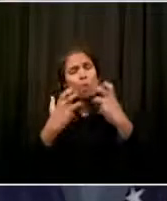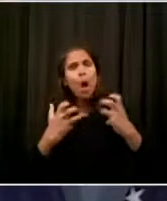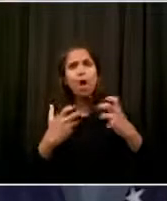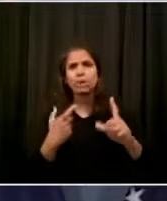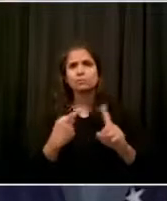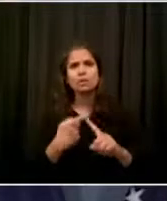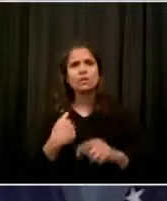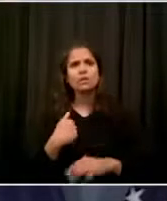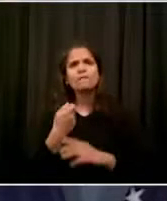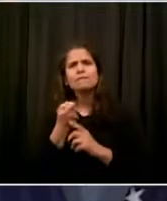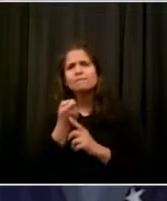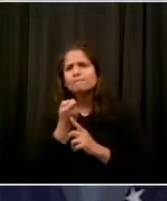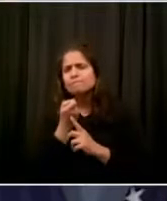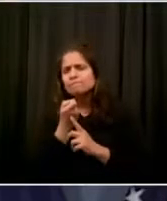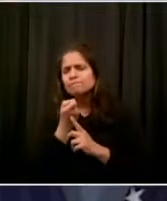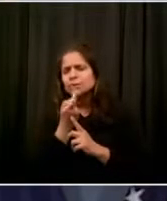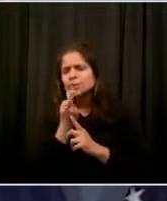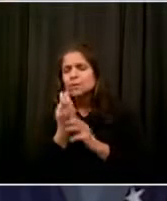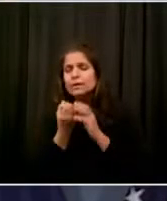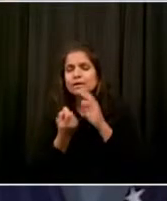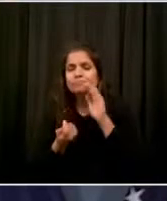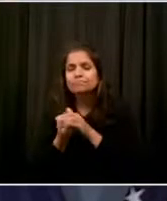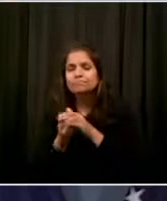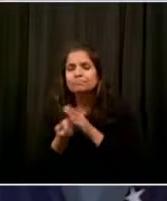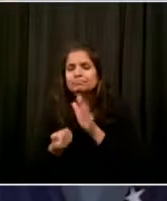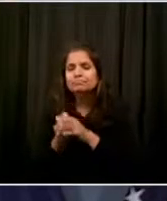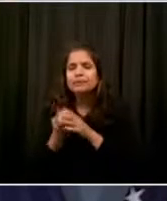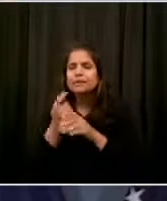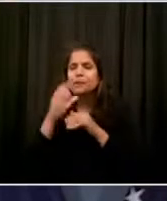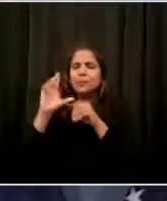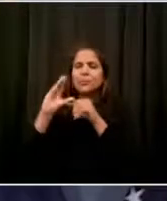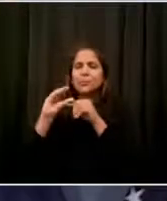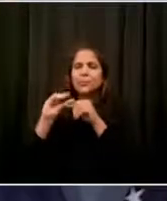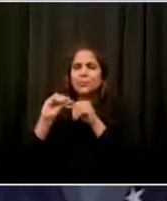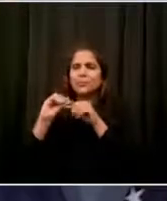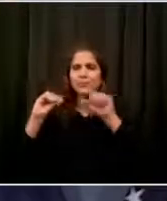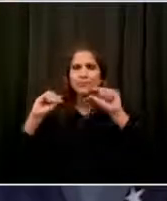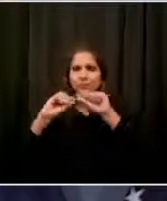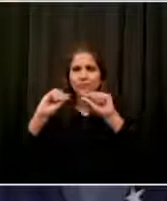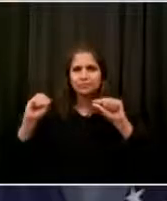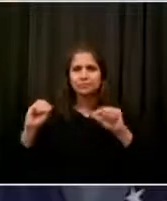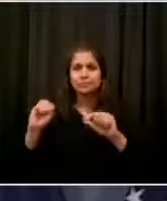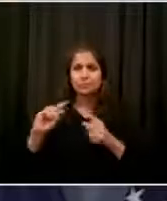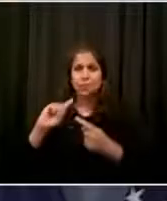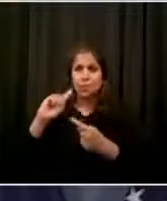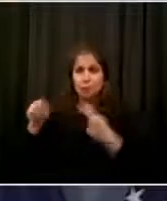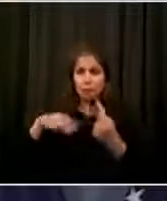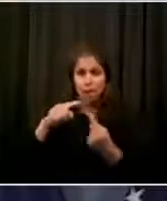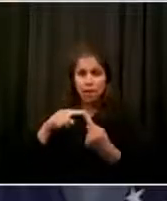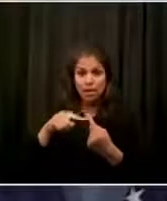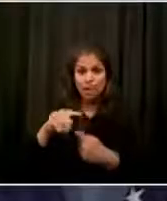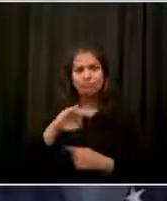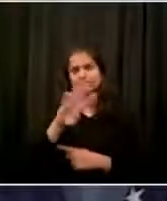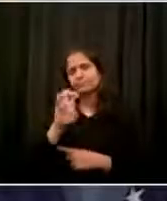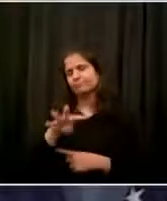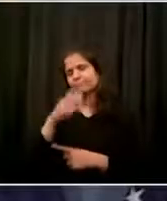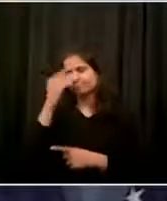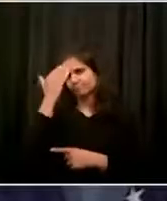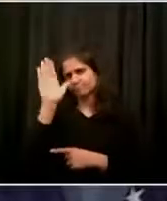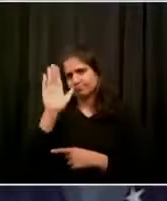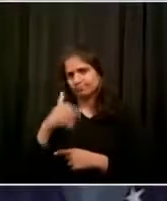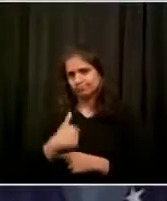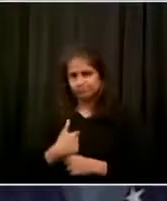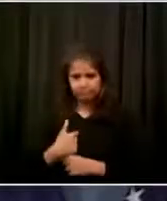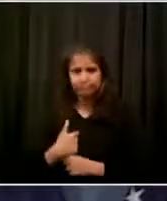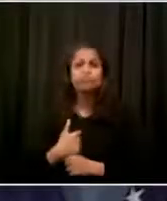I can't give you the date yet. It's going to take some time to see what the reality brings. And, of course, to make sure we never see a resurgence, which is the clear and present danger